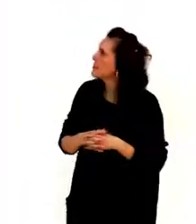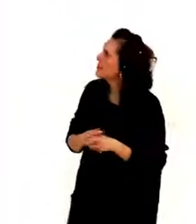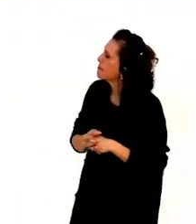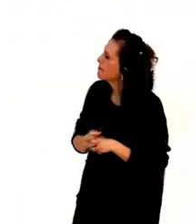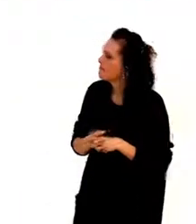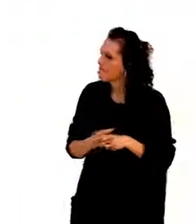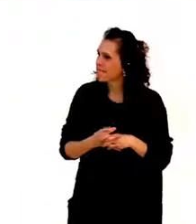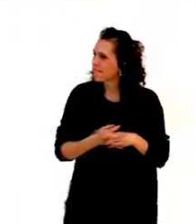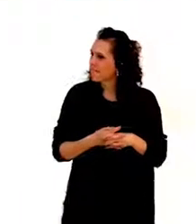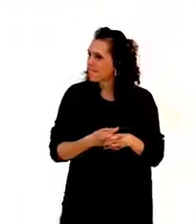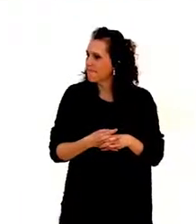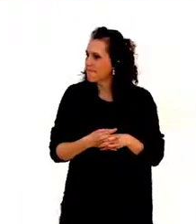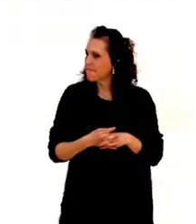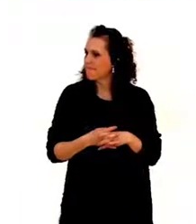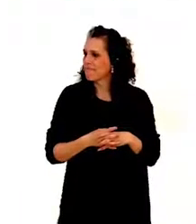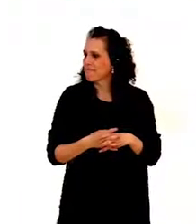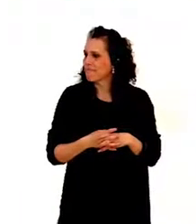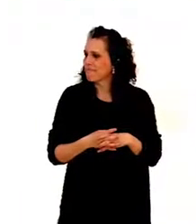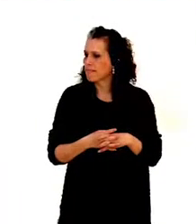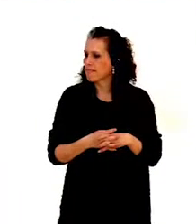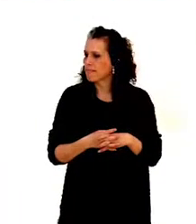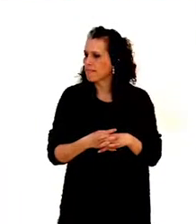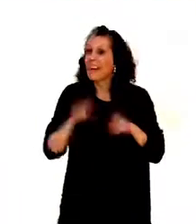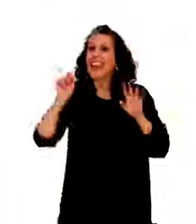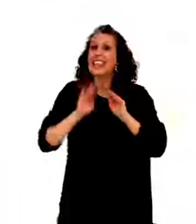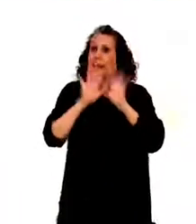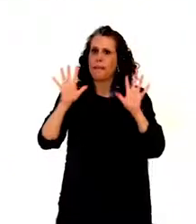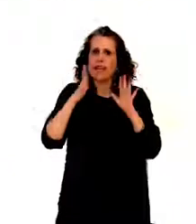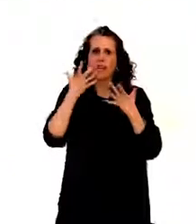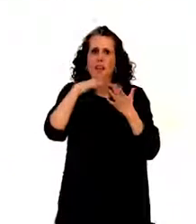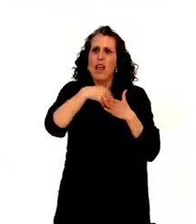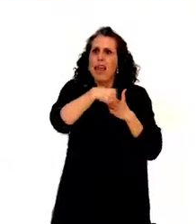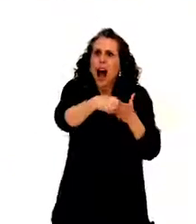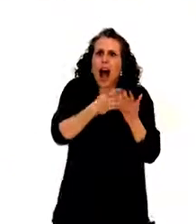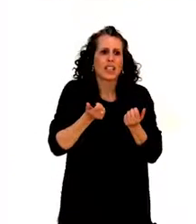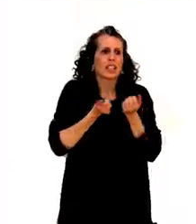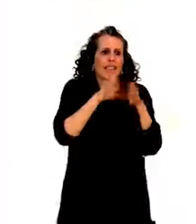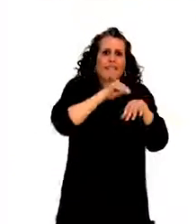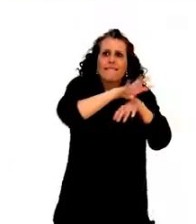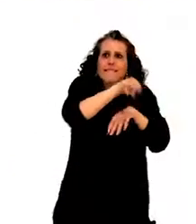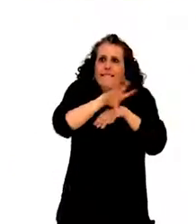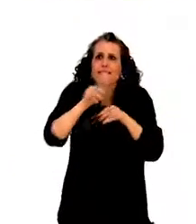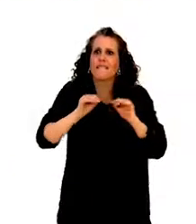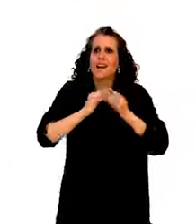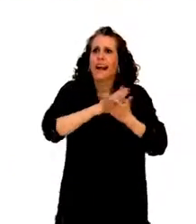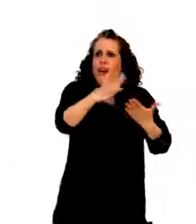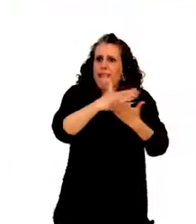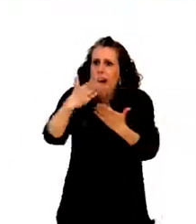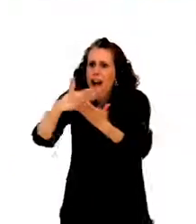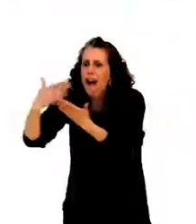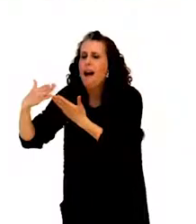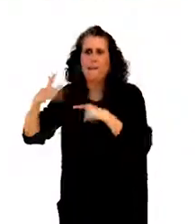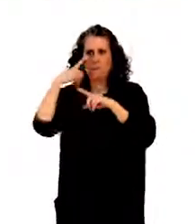we tried to give clarification, tried to give guidance, especially to the states, but also to all other stakeholders